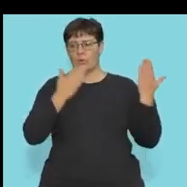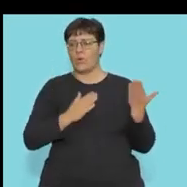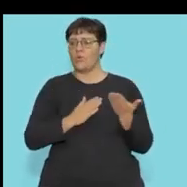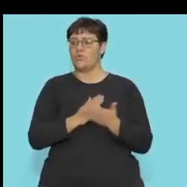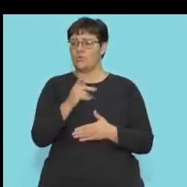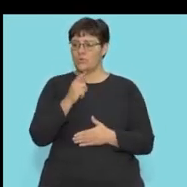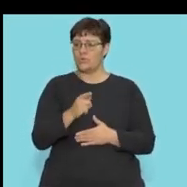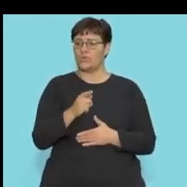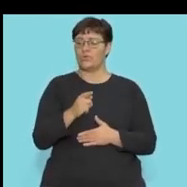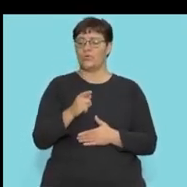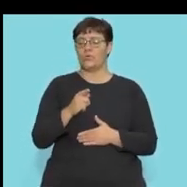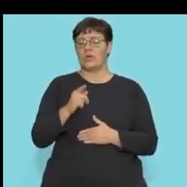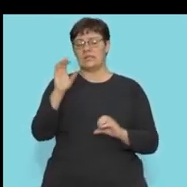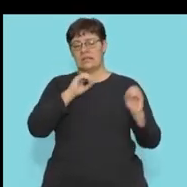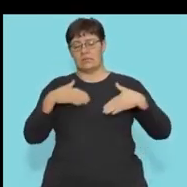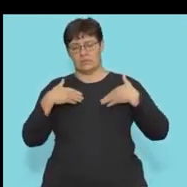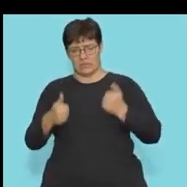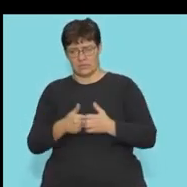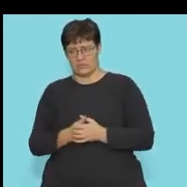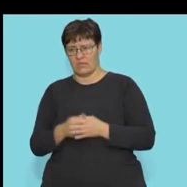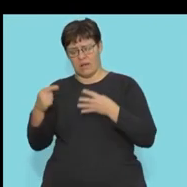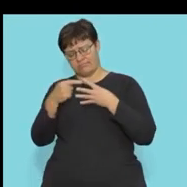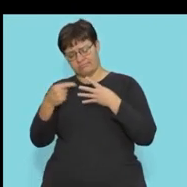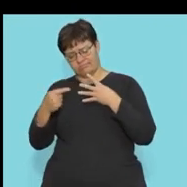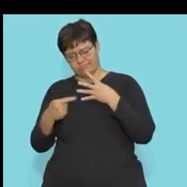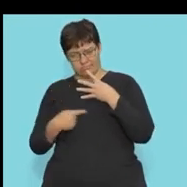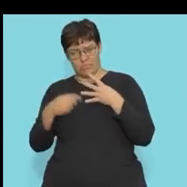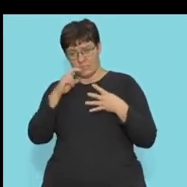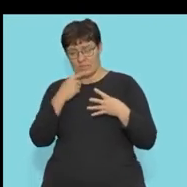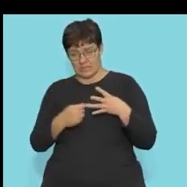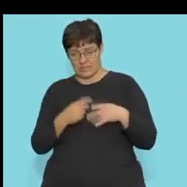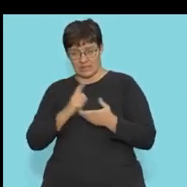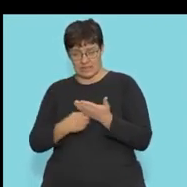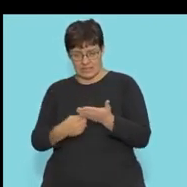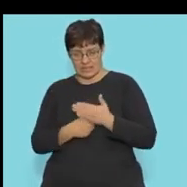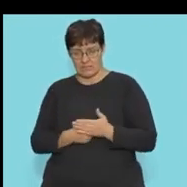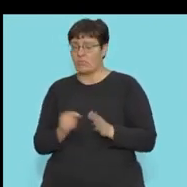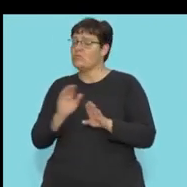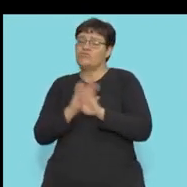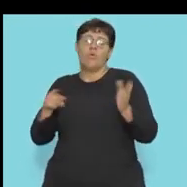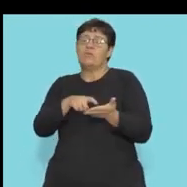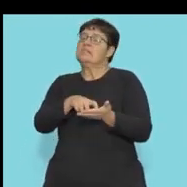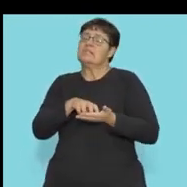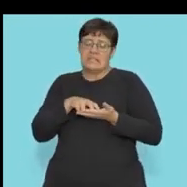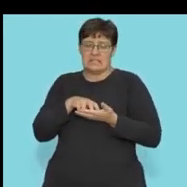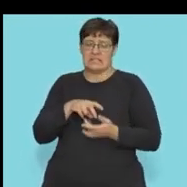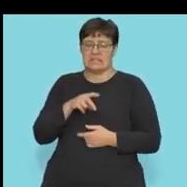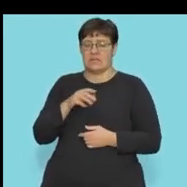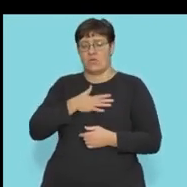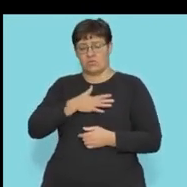Guys, there are various different stages that we've discussed. So again, the focus is does not require oxygen.